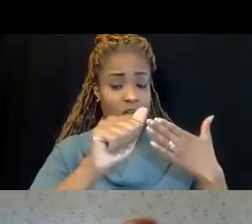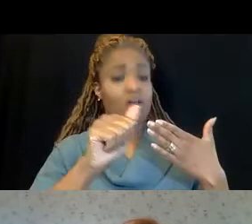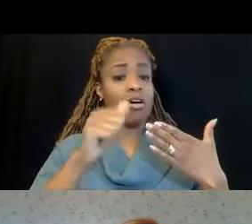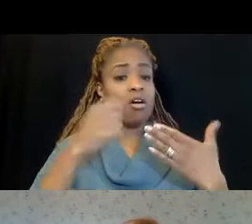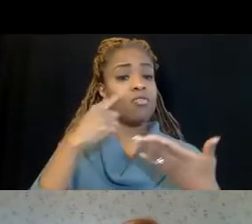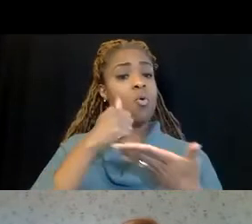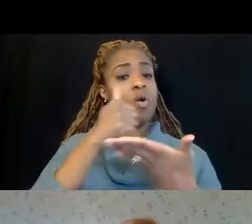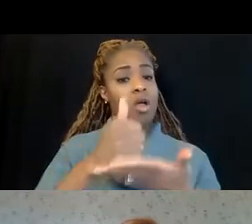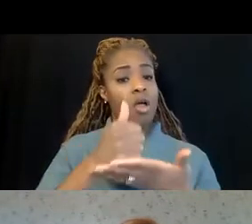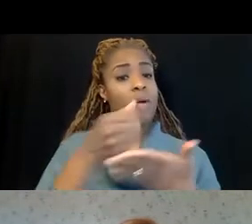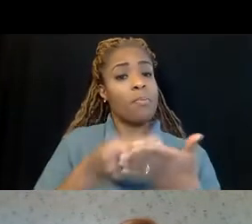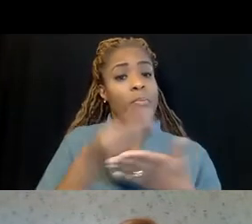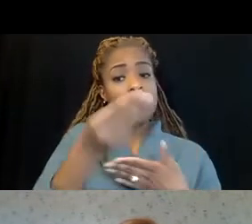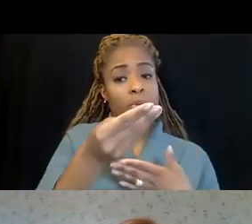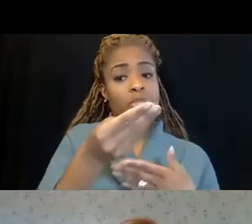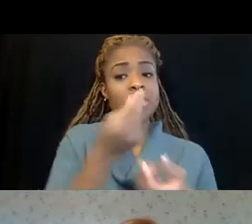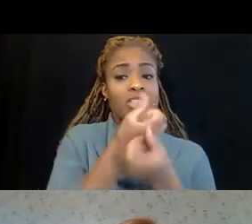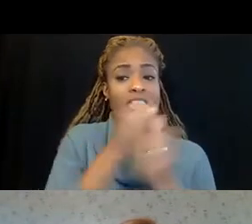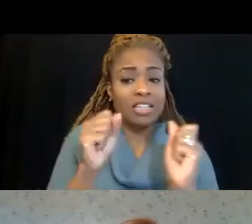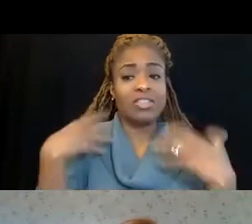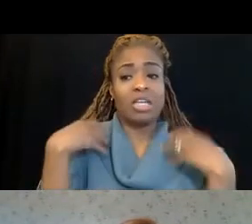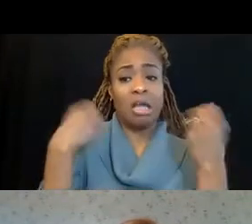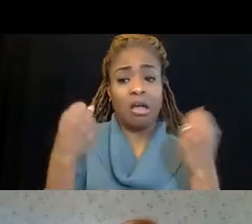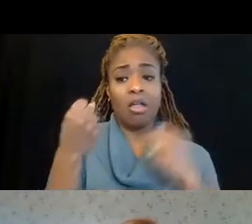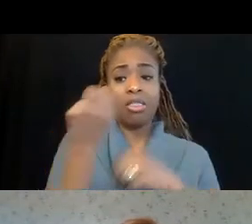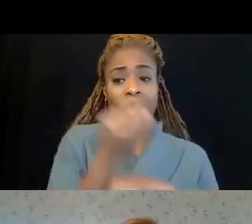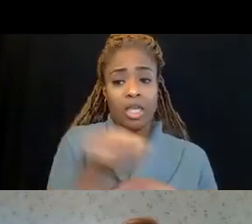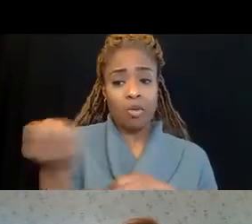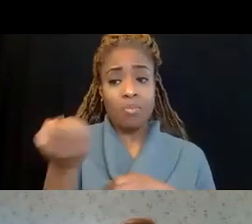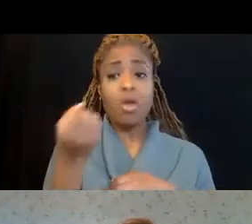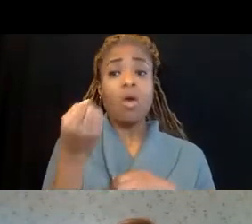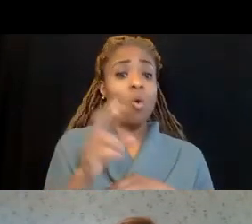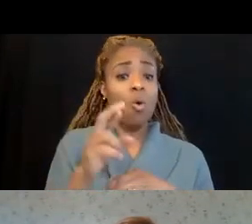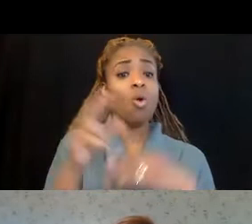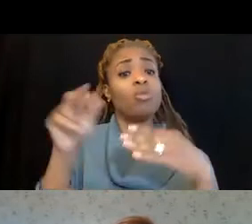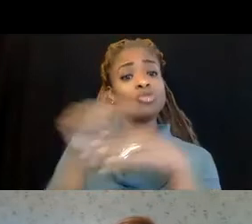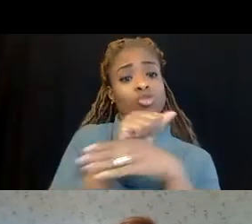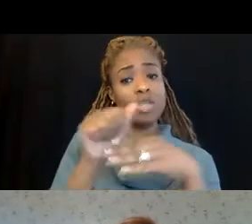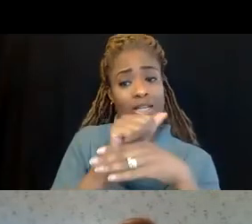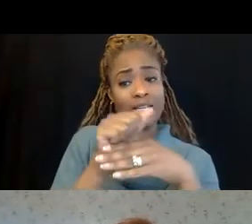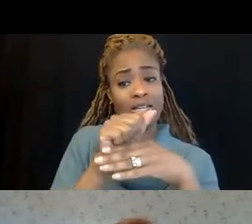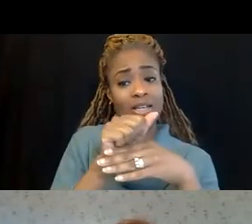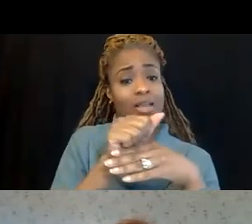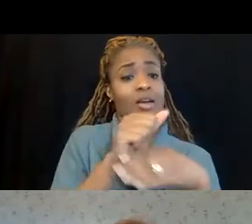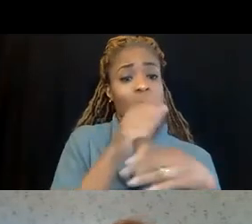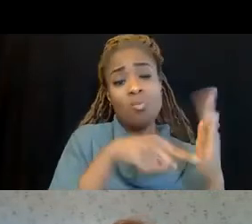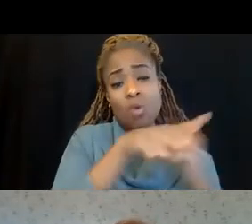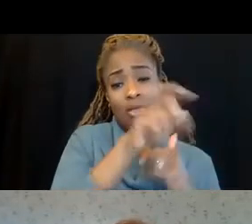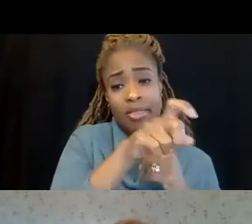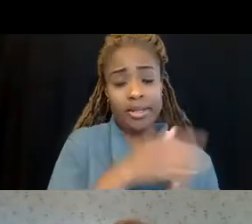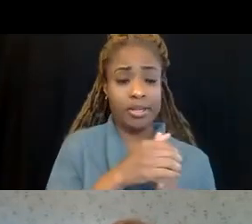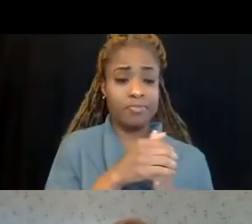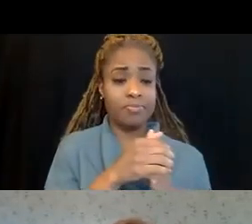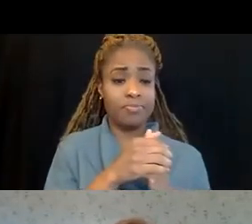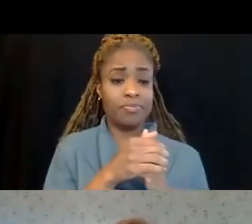purchase safety and health equipment or training as the employer needs. These are